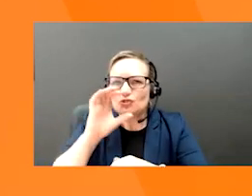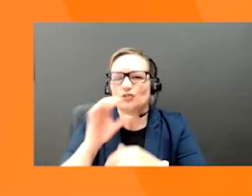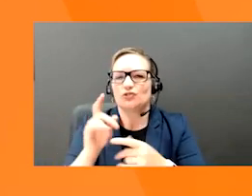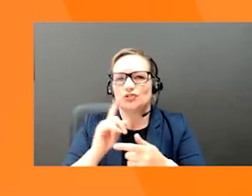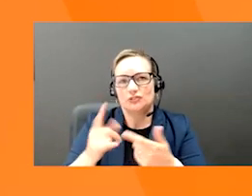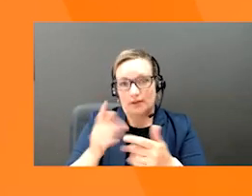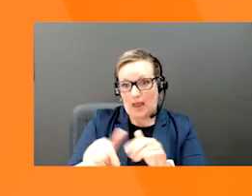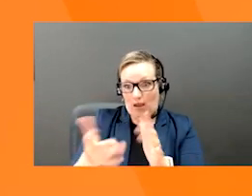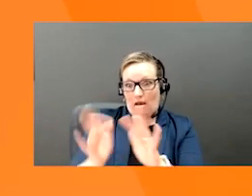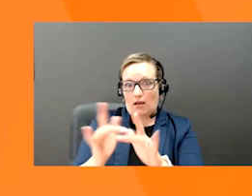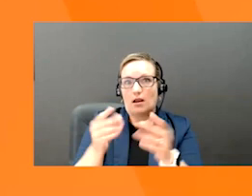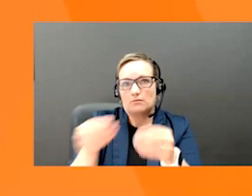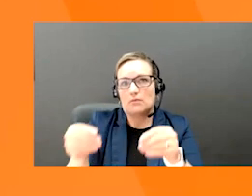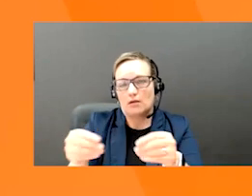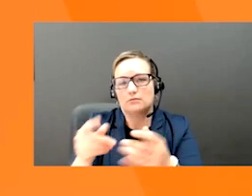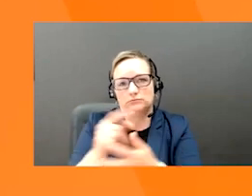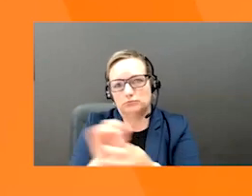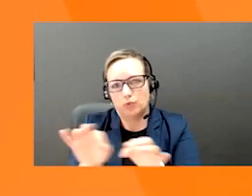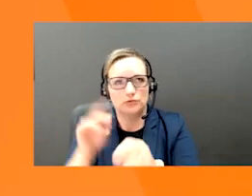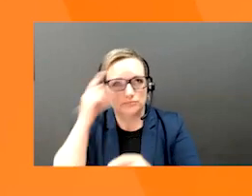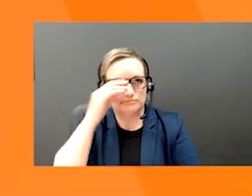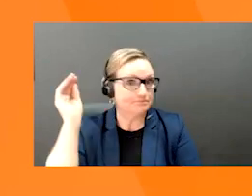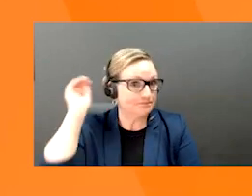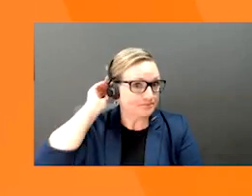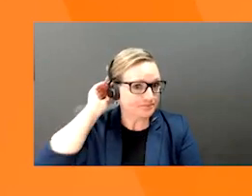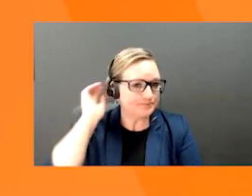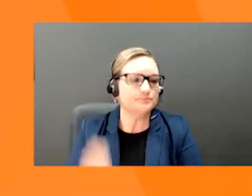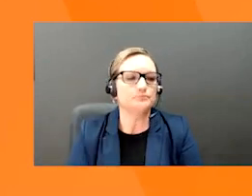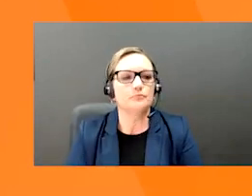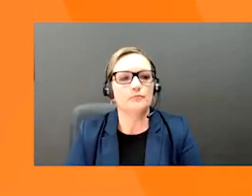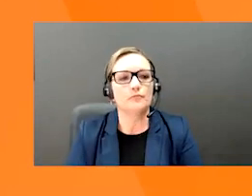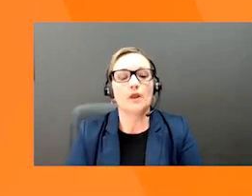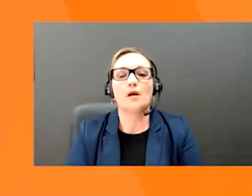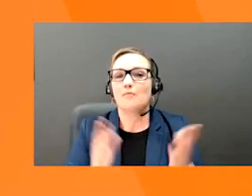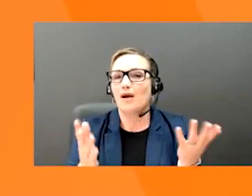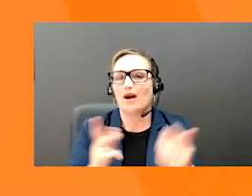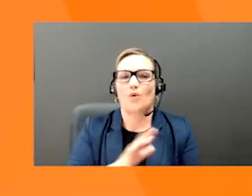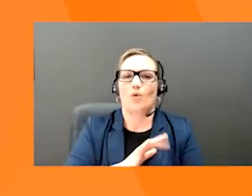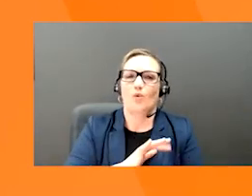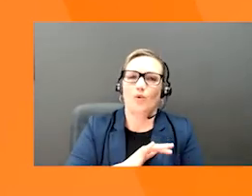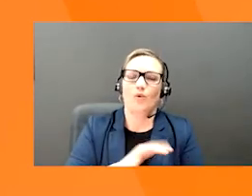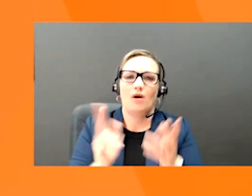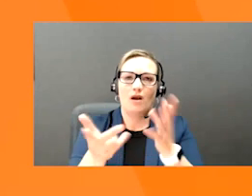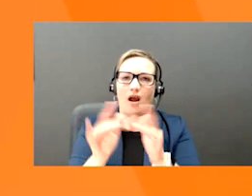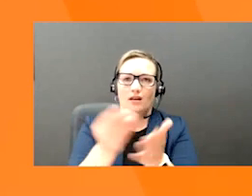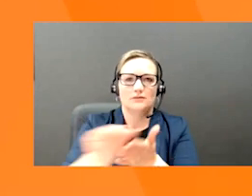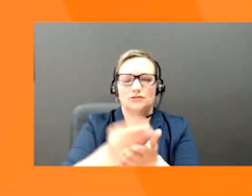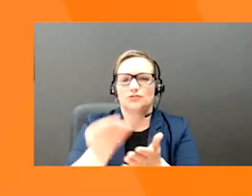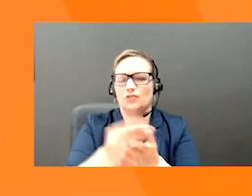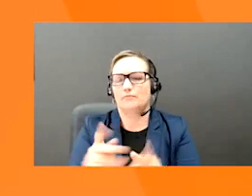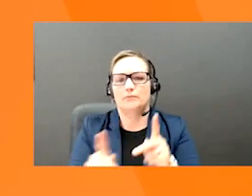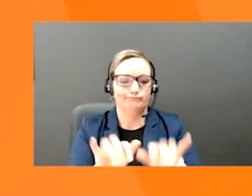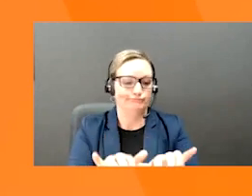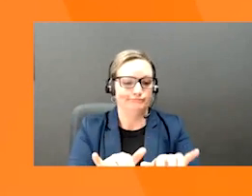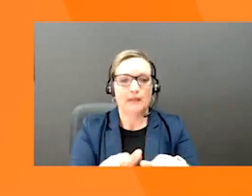with online marketplaces. An e-commerce website allows shoppers to quickly and easily find what they're looking for.